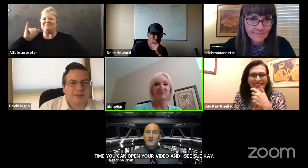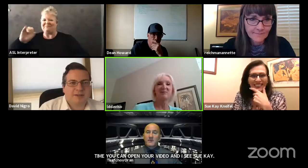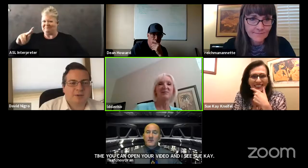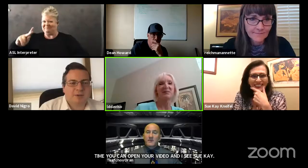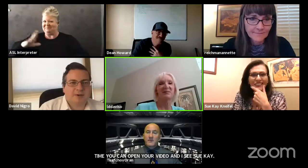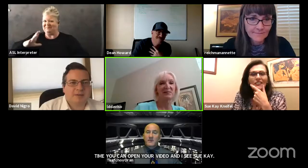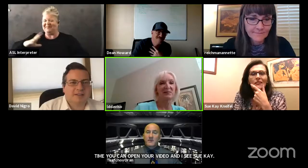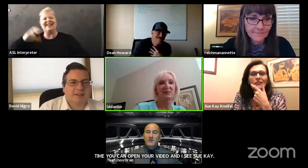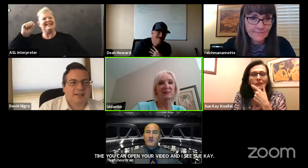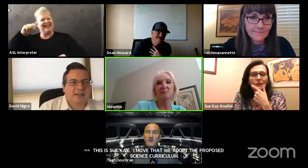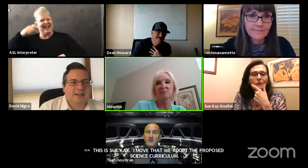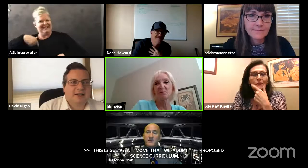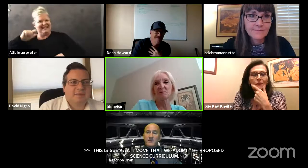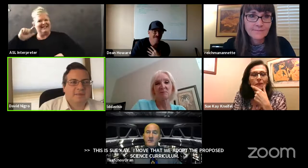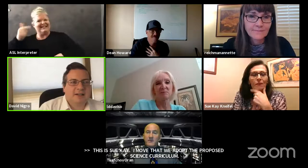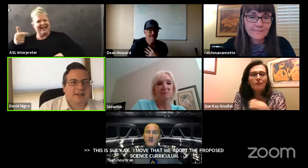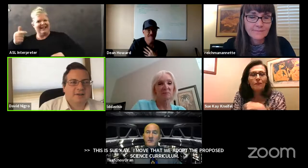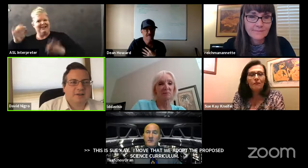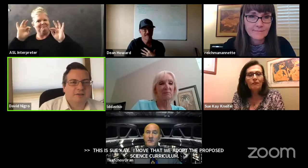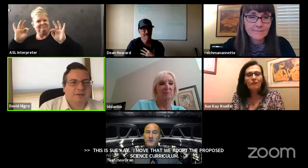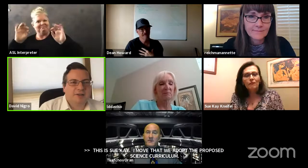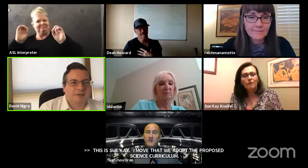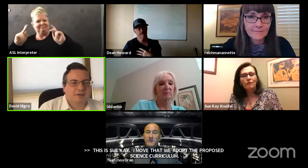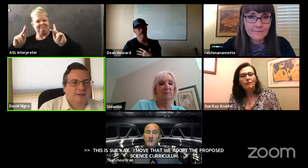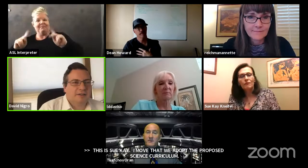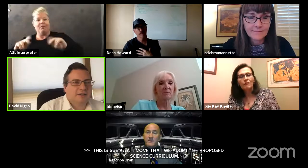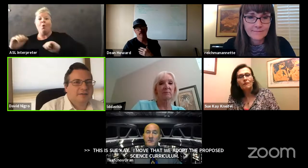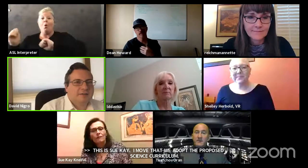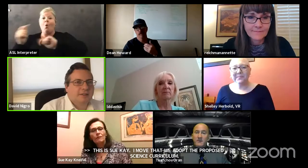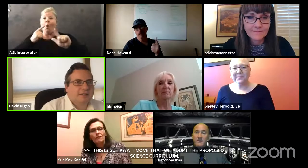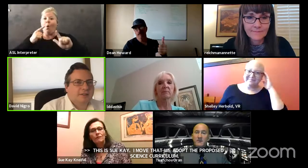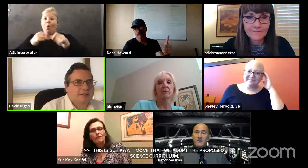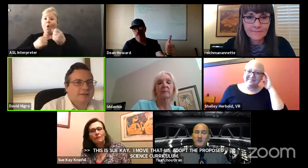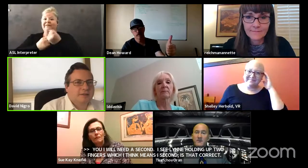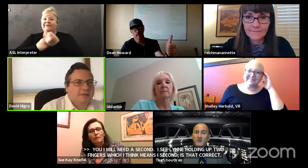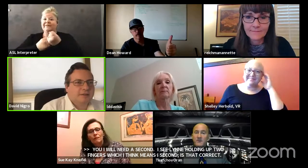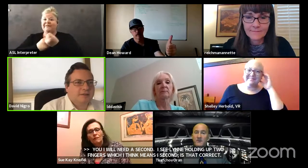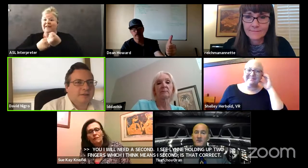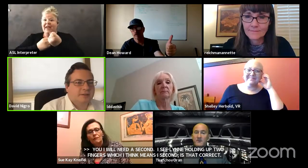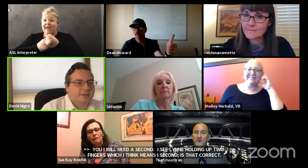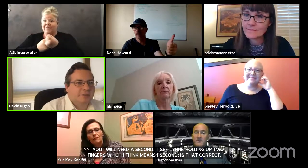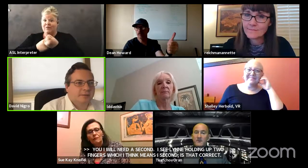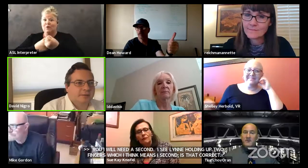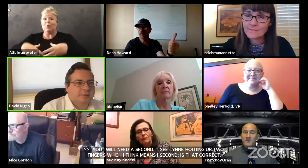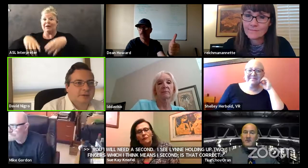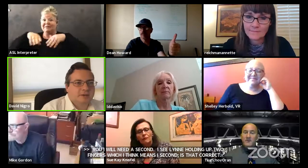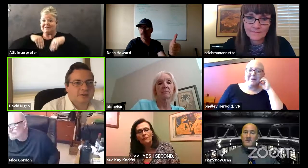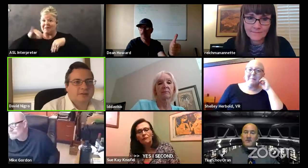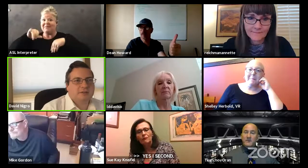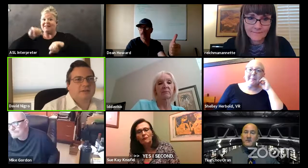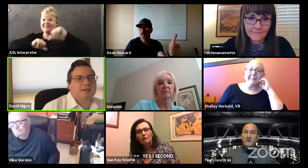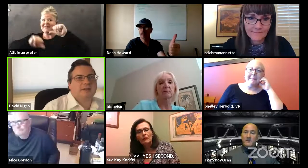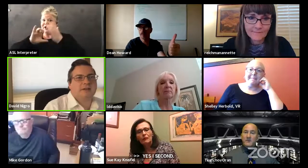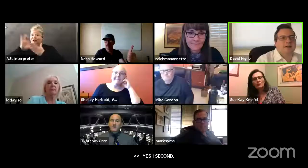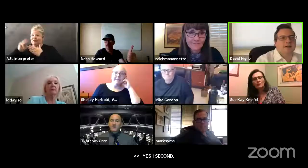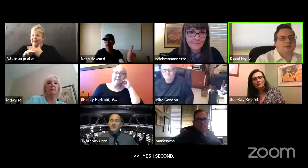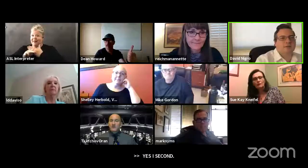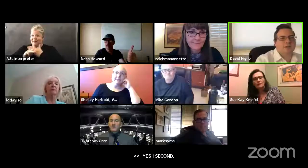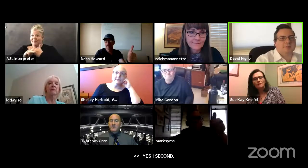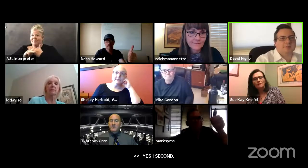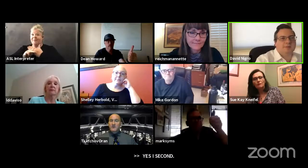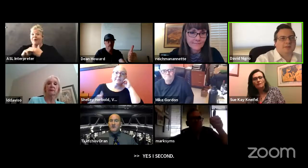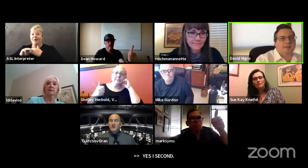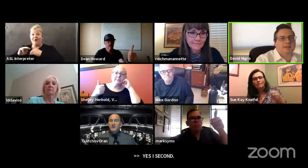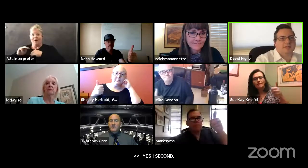second oh perfect um and all in favor of adopting this uh the science curriculum as proposed uh